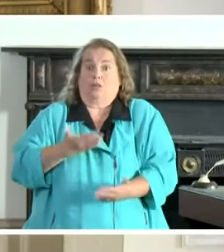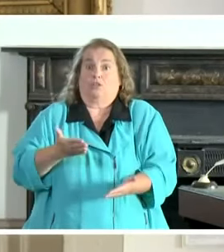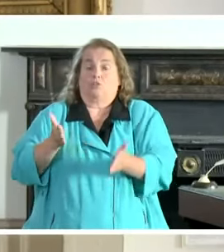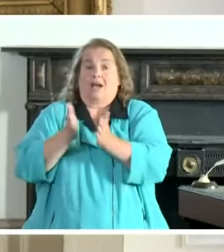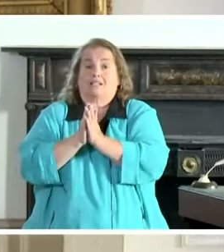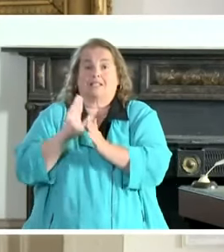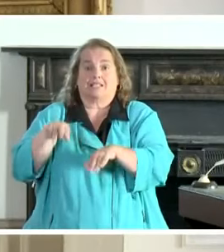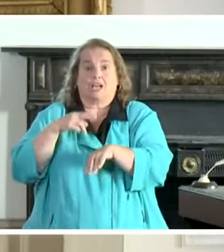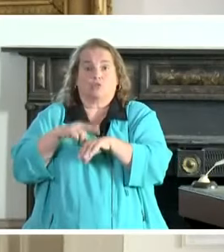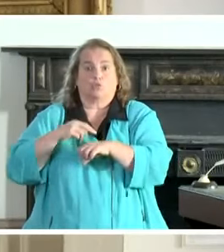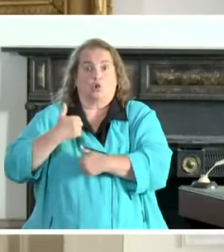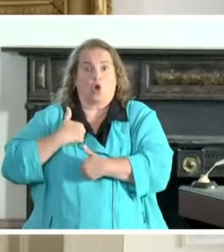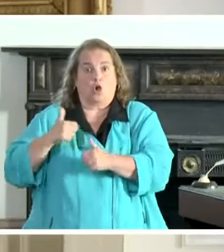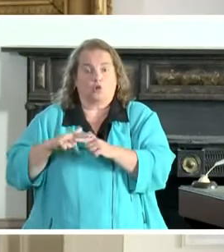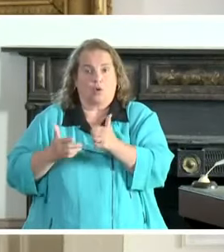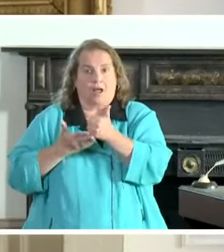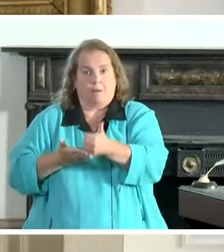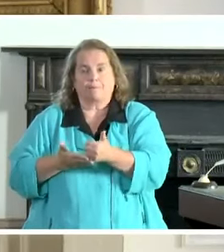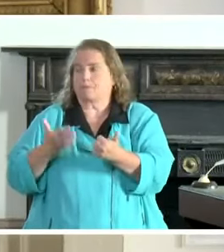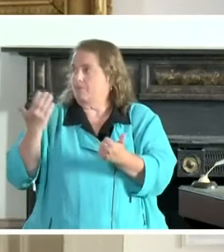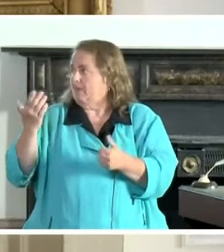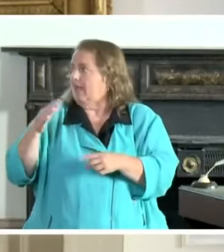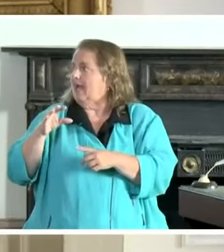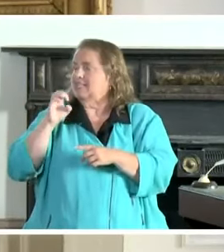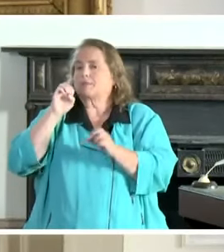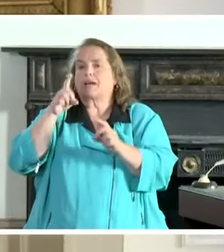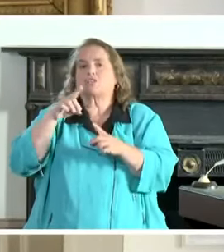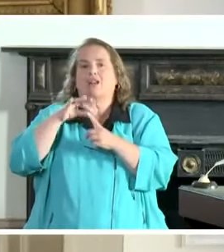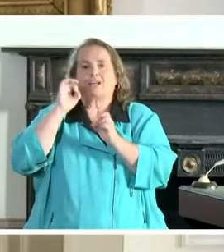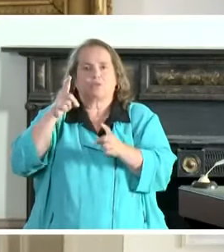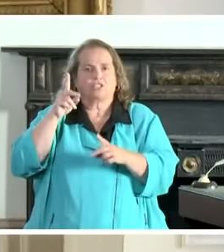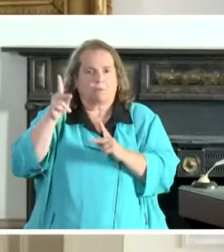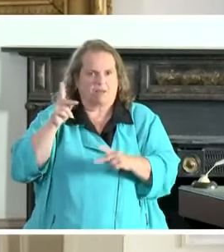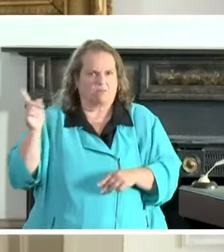turn it over to our education folks, because I know that there are questions there, too.